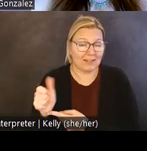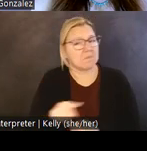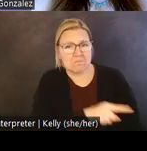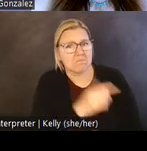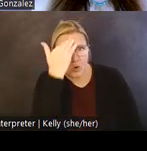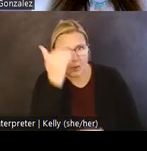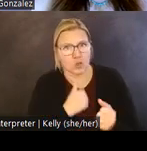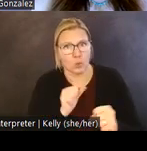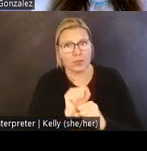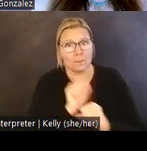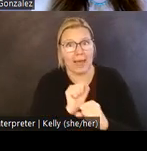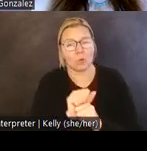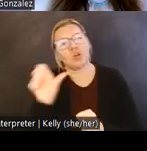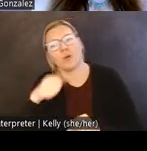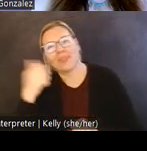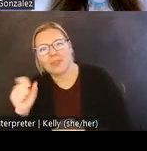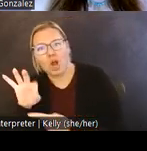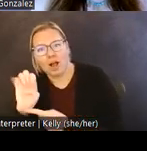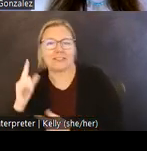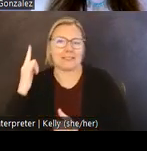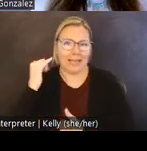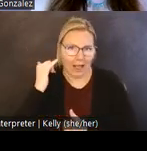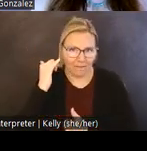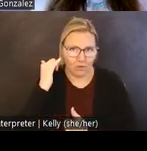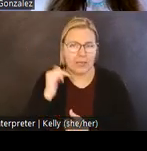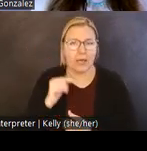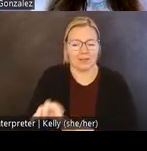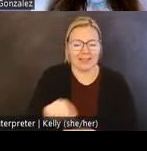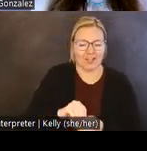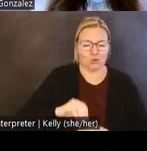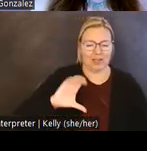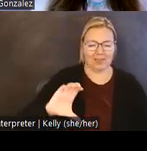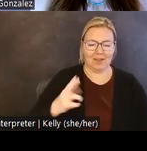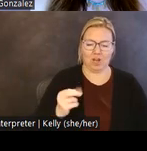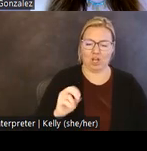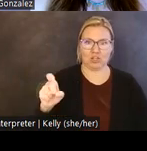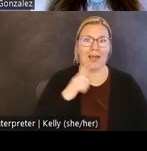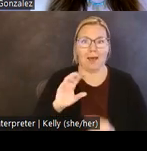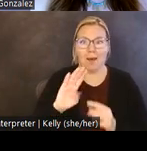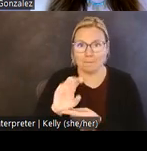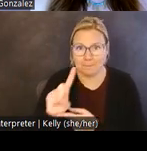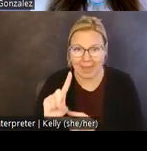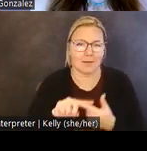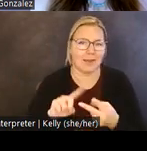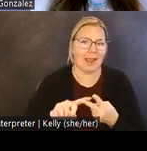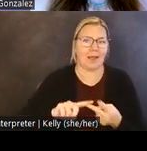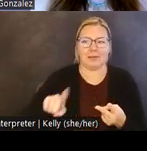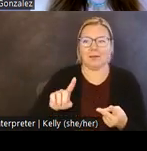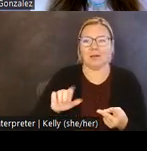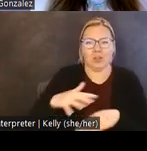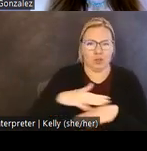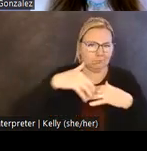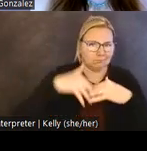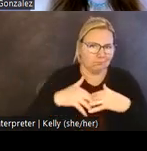other tribal historic preservation offices in California, including the Kishaya Band of Pomo Indians and the Amamotsun Band of Ohlone Indians.